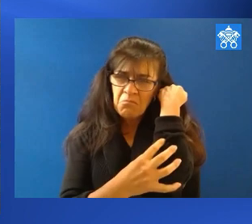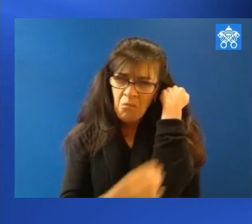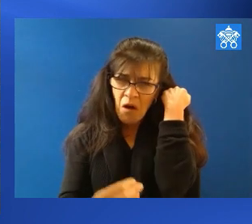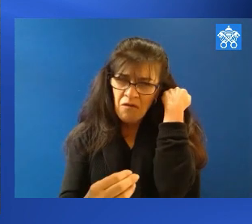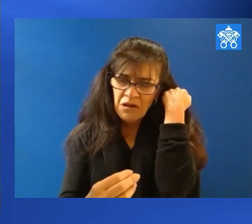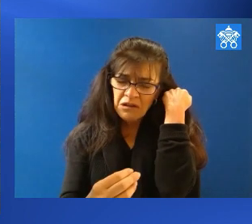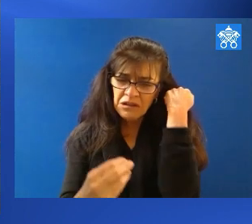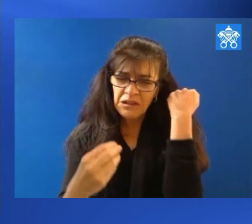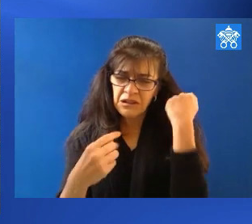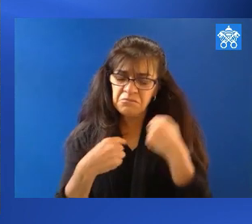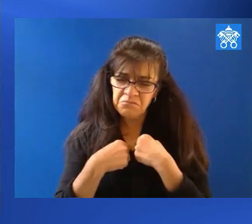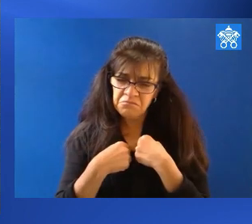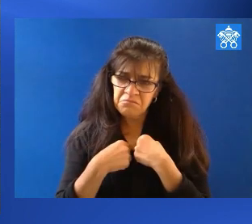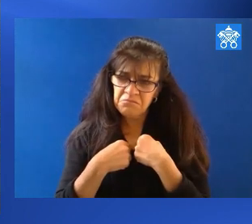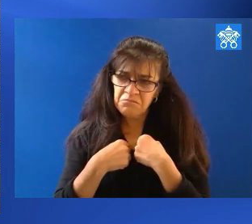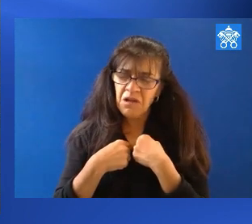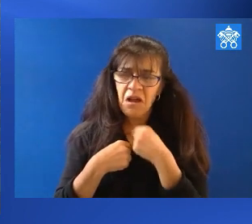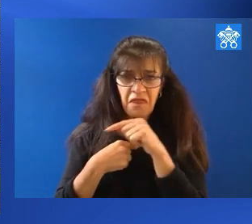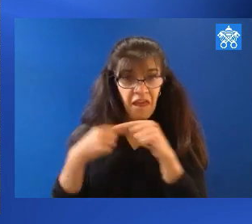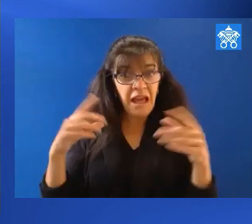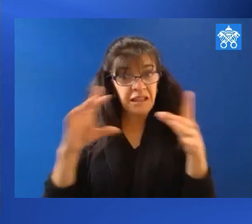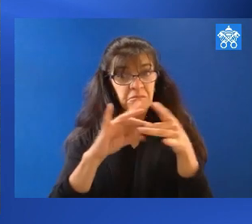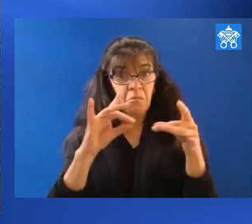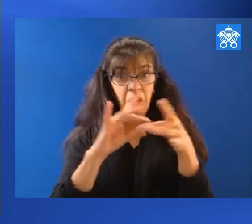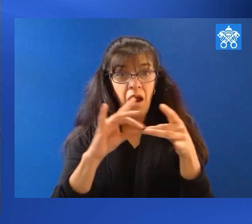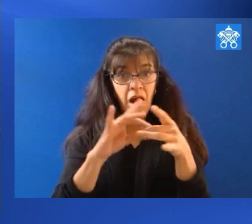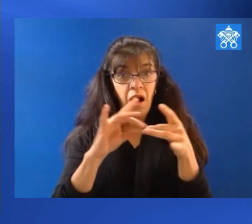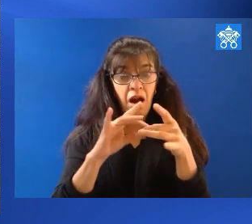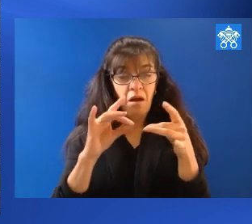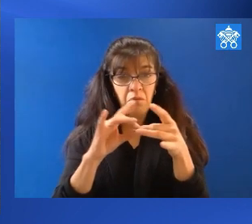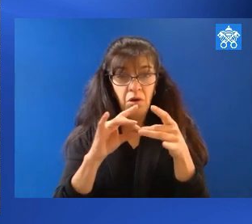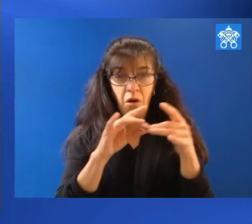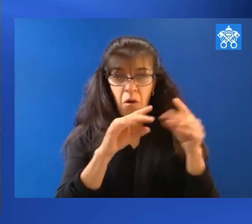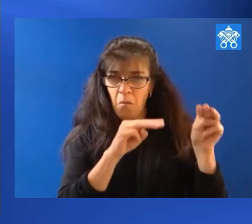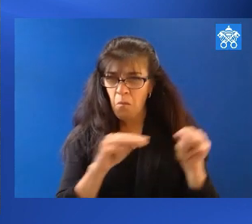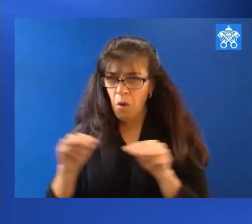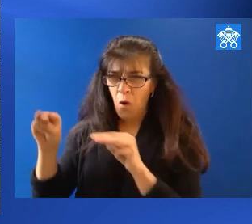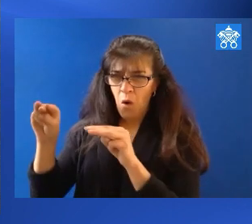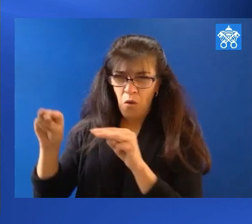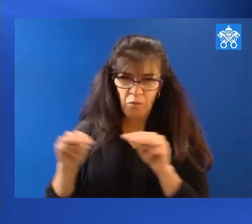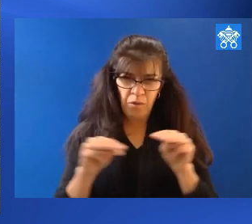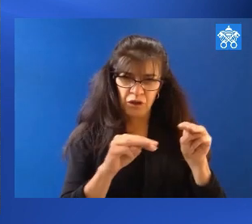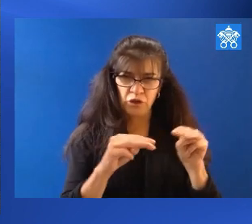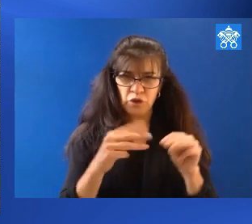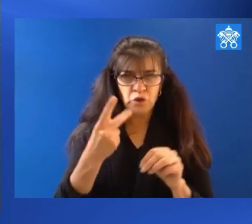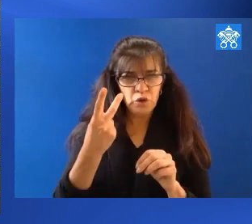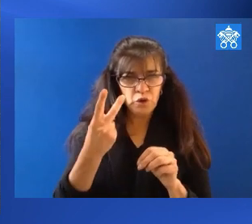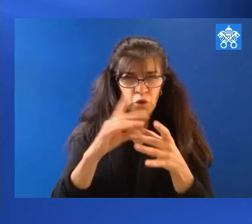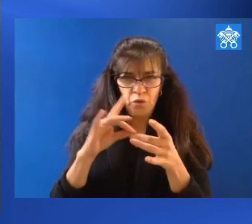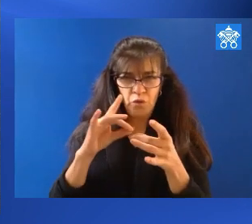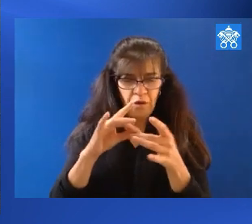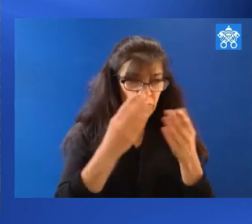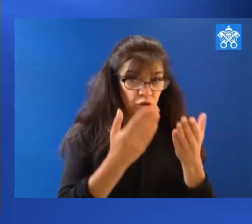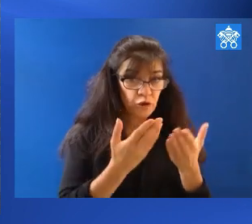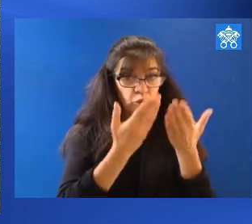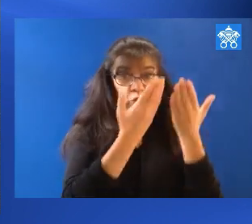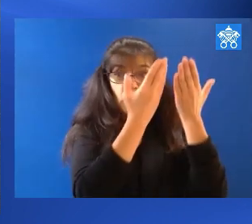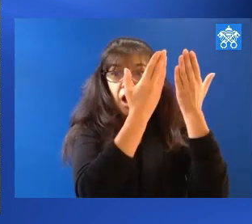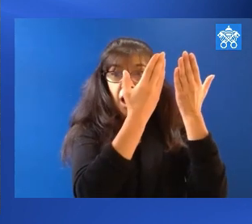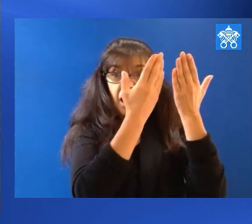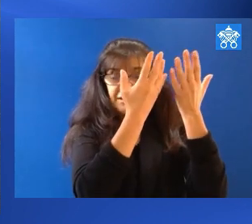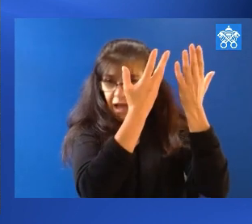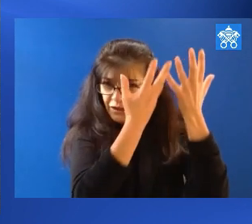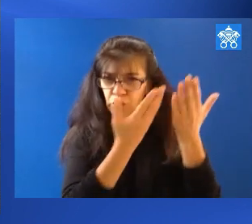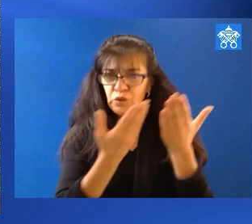We could actually say this parable lies between movements expressed by two verbs, to rise